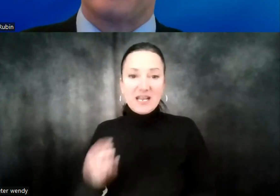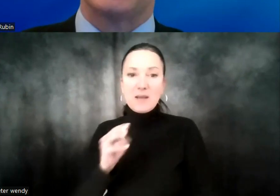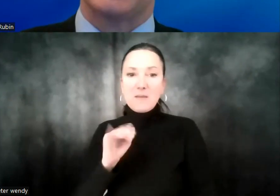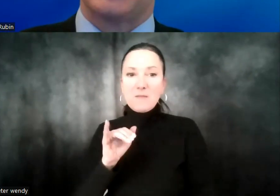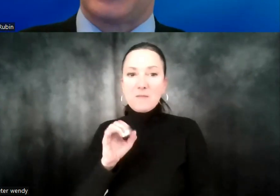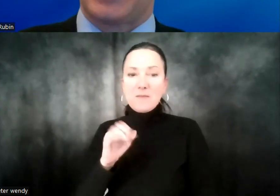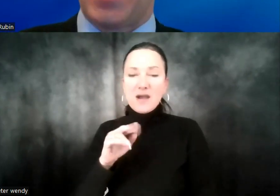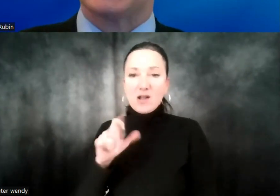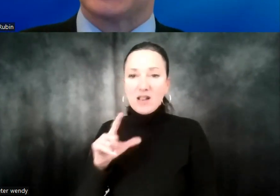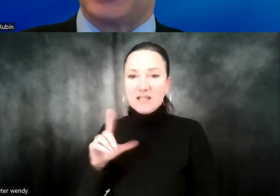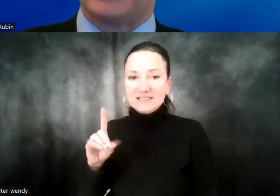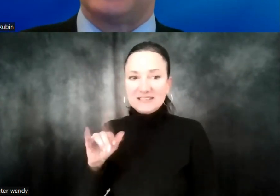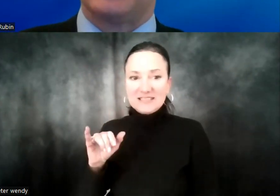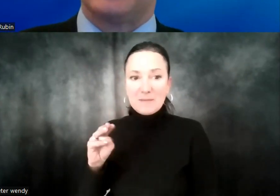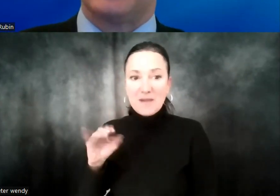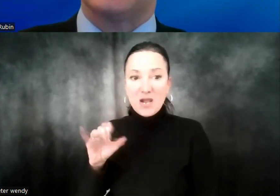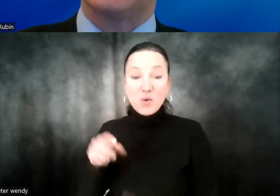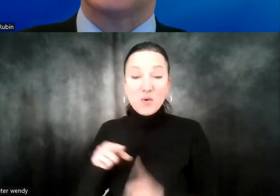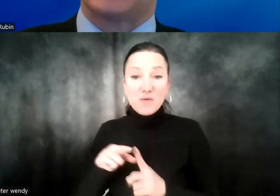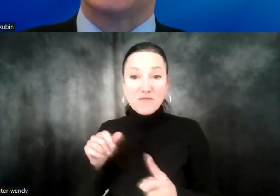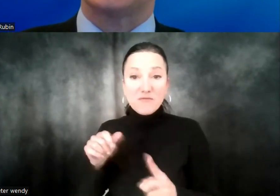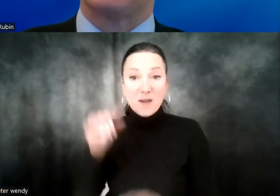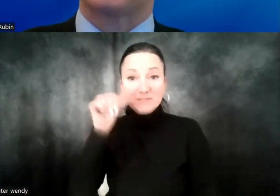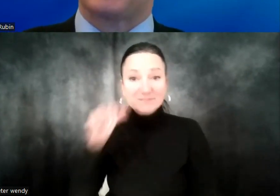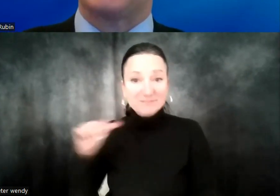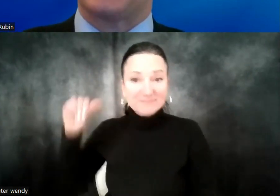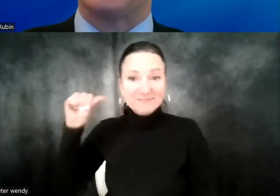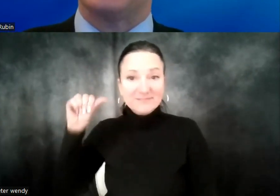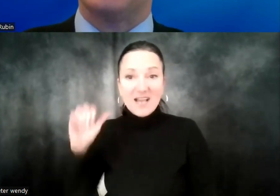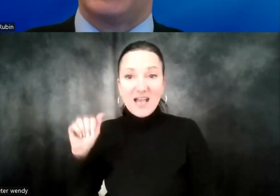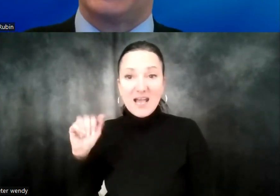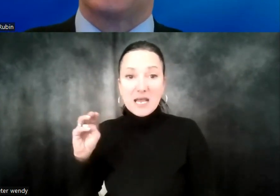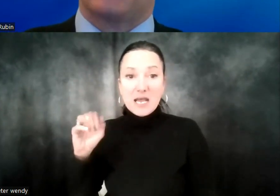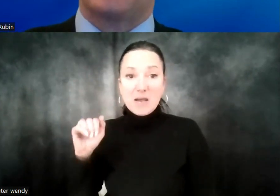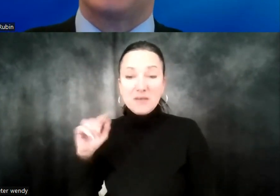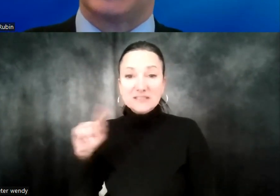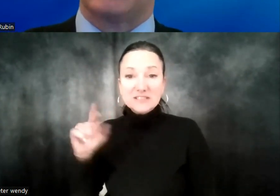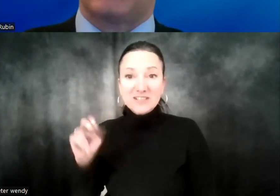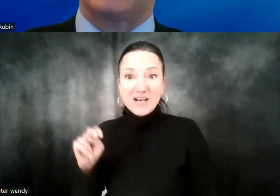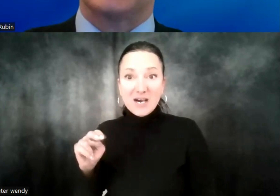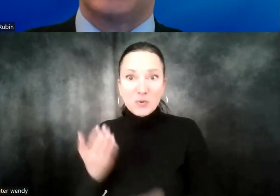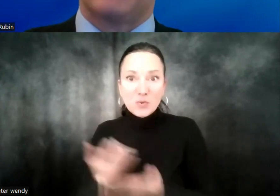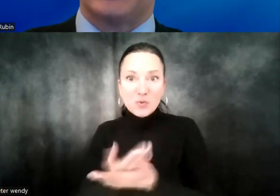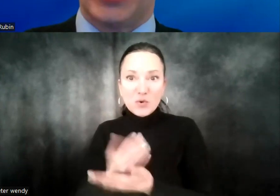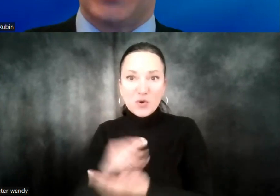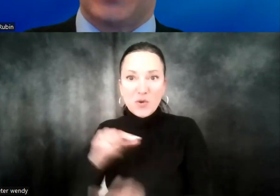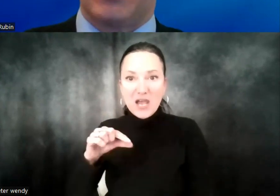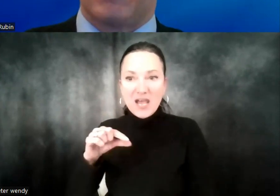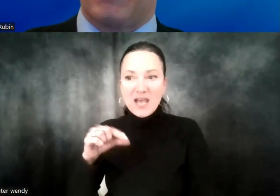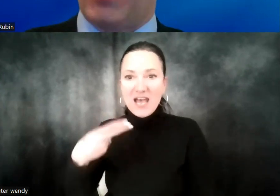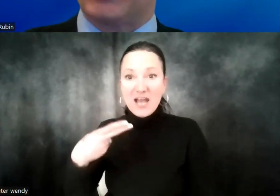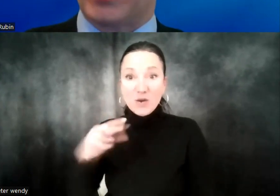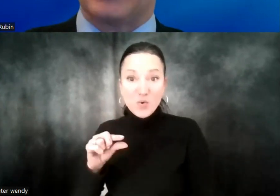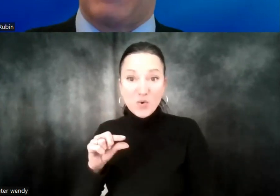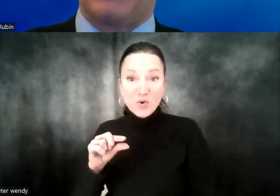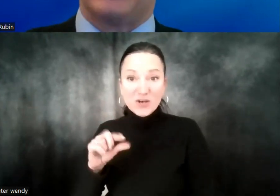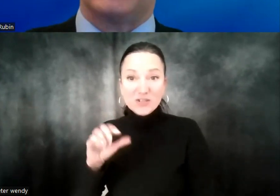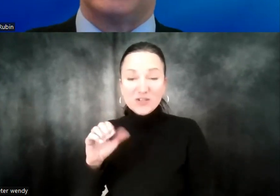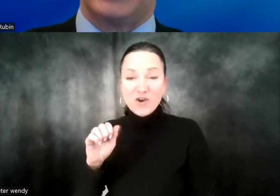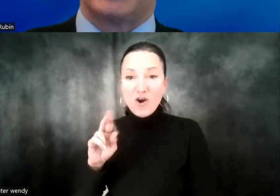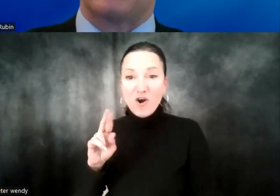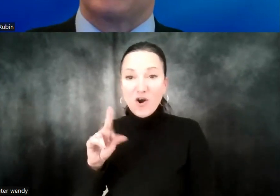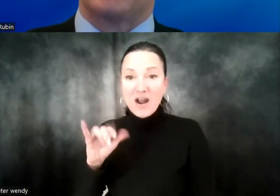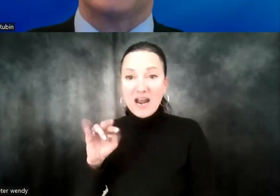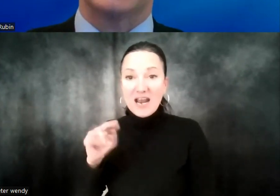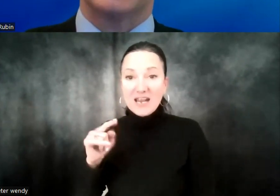from Amazon, talking to us from their new headquarters in Arlington, Virginia. Very lucky to